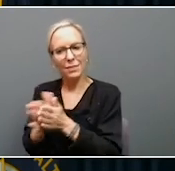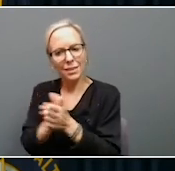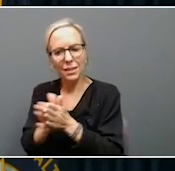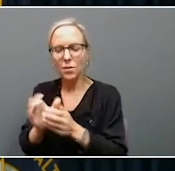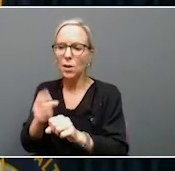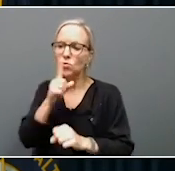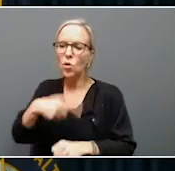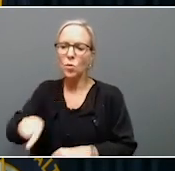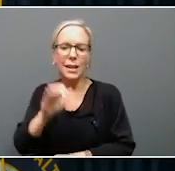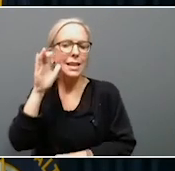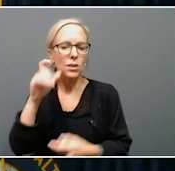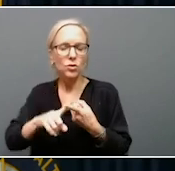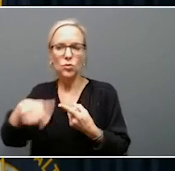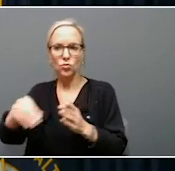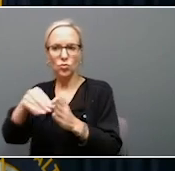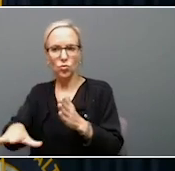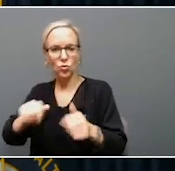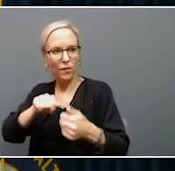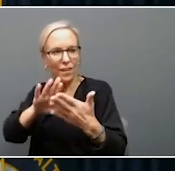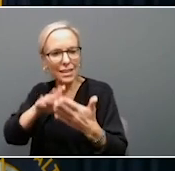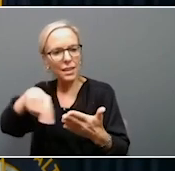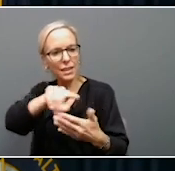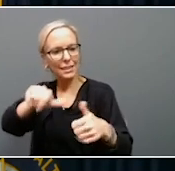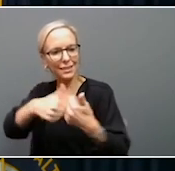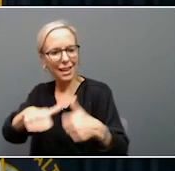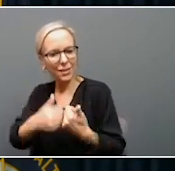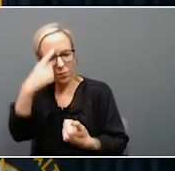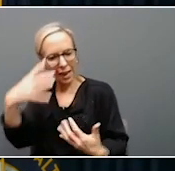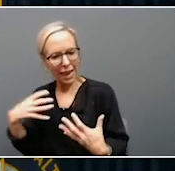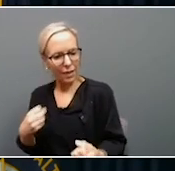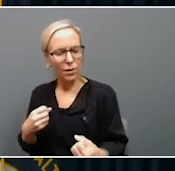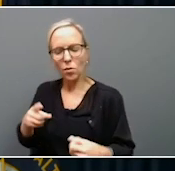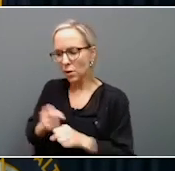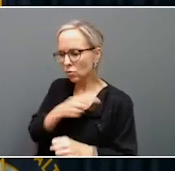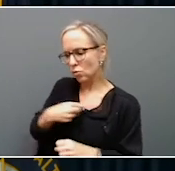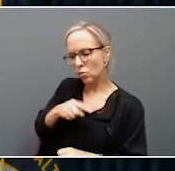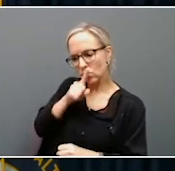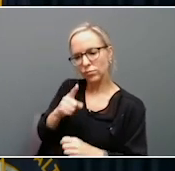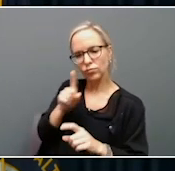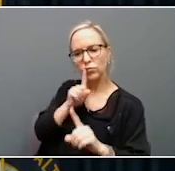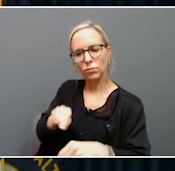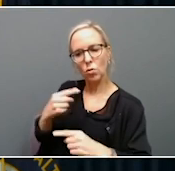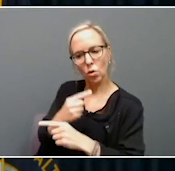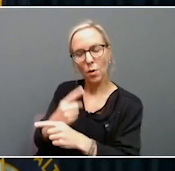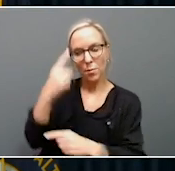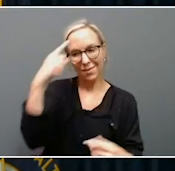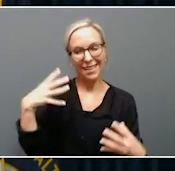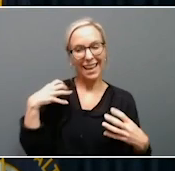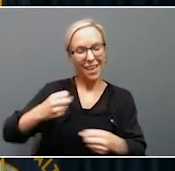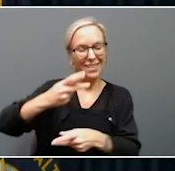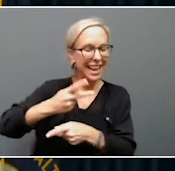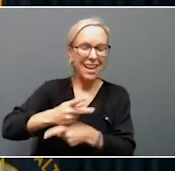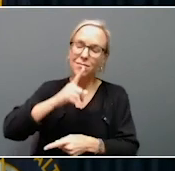and young people who are actually facing these challenges and responding appropriately. Folks, mental health care is health care, just